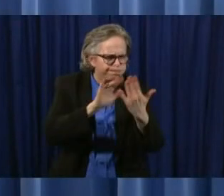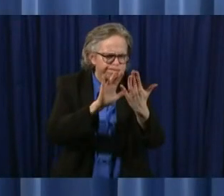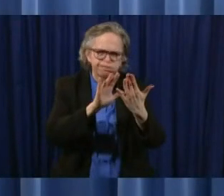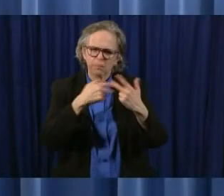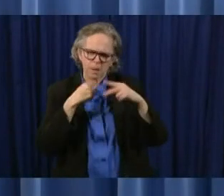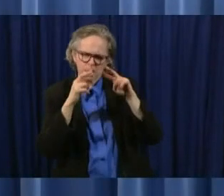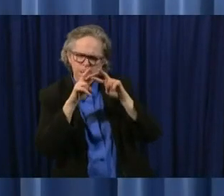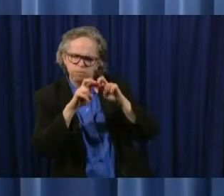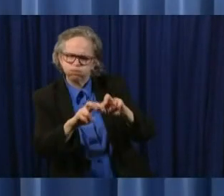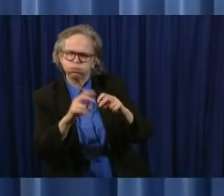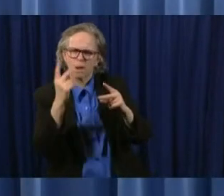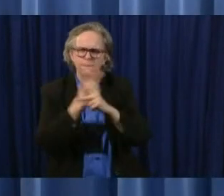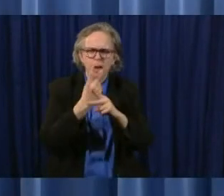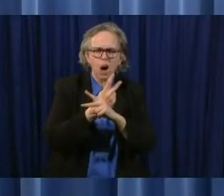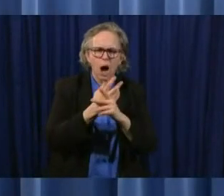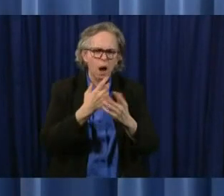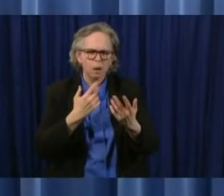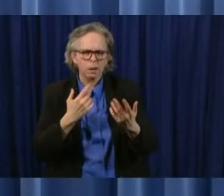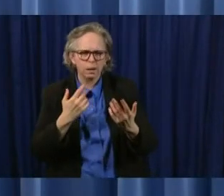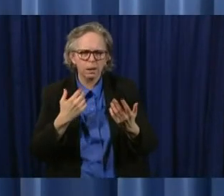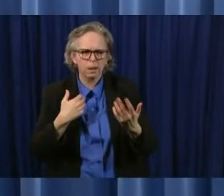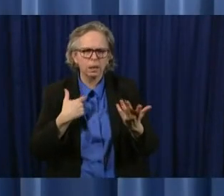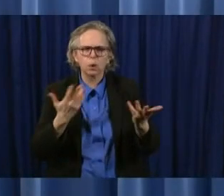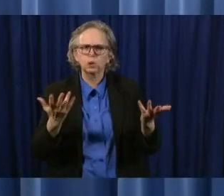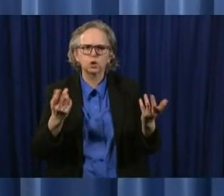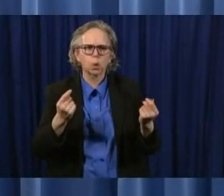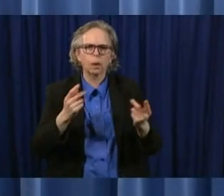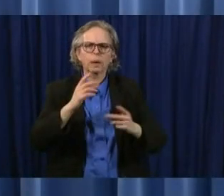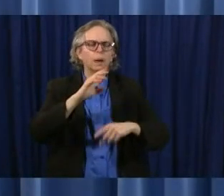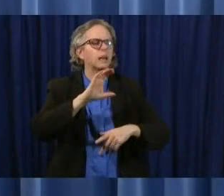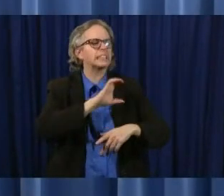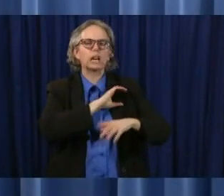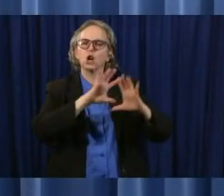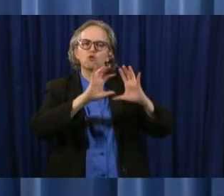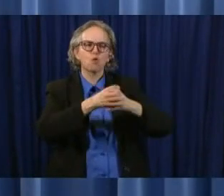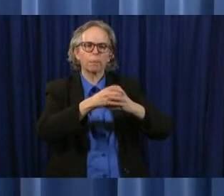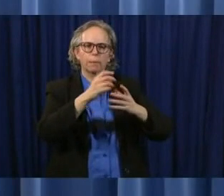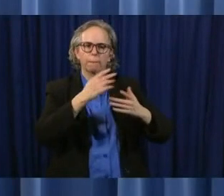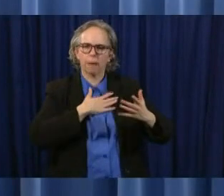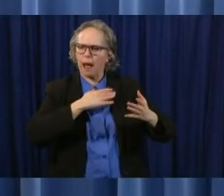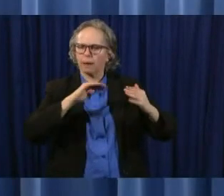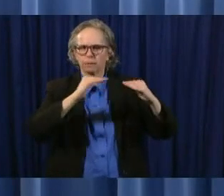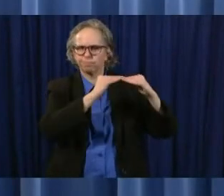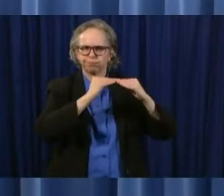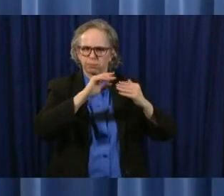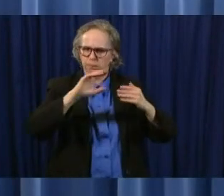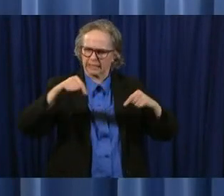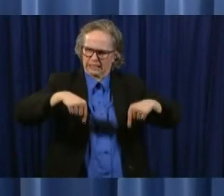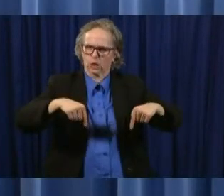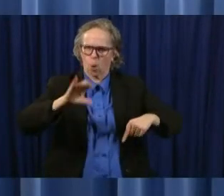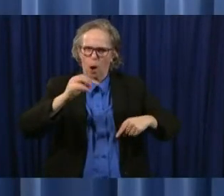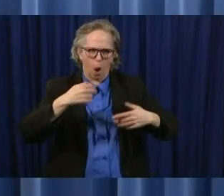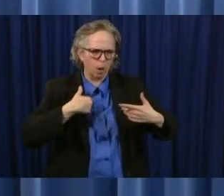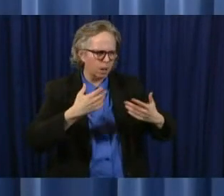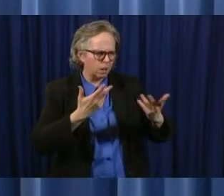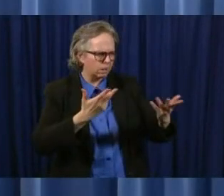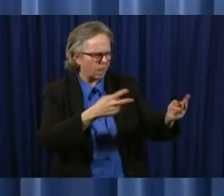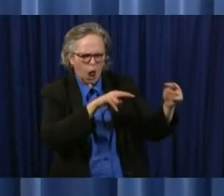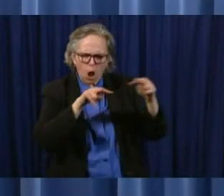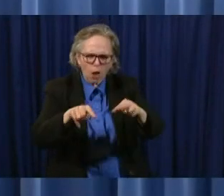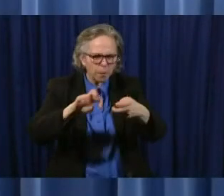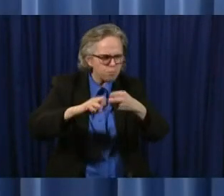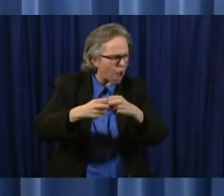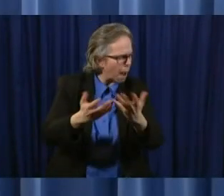put a citizens group group of my fellow ohio citizens uh together to look at the problem and to come back with with